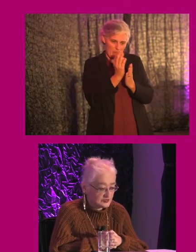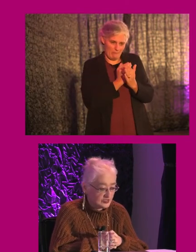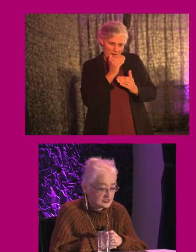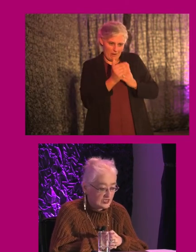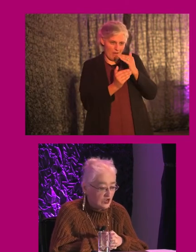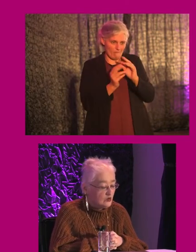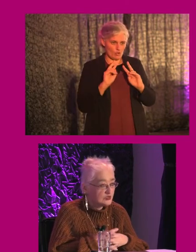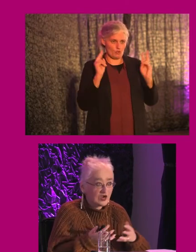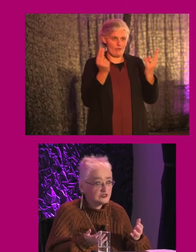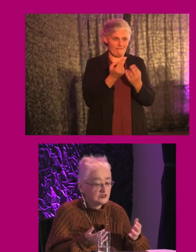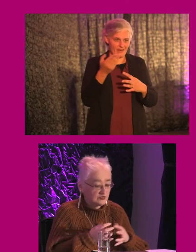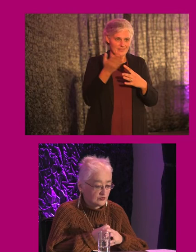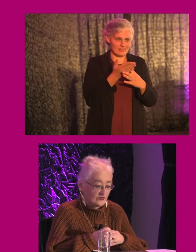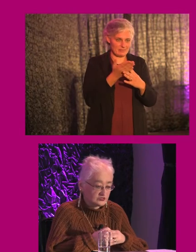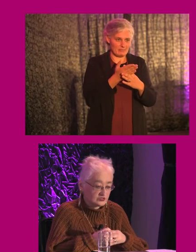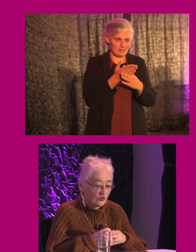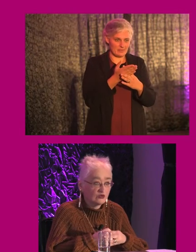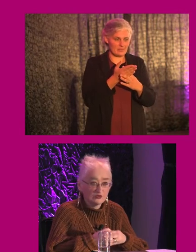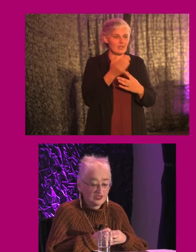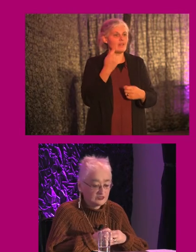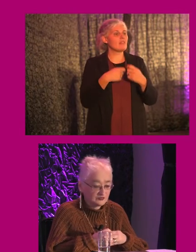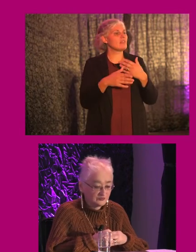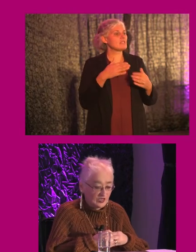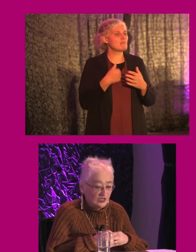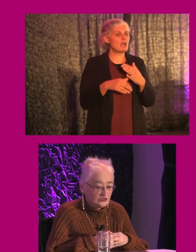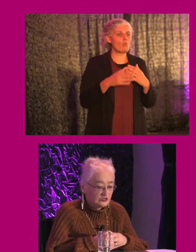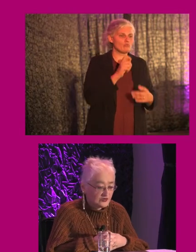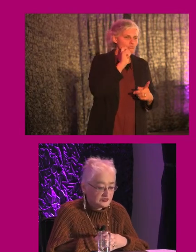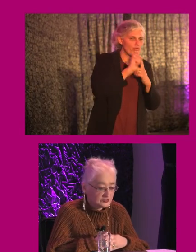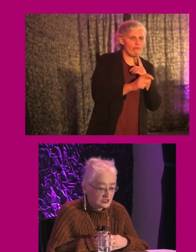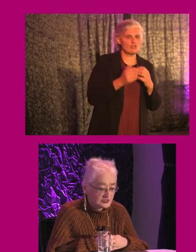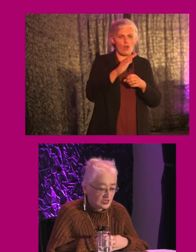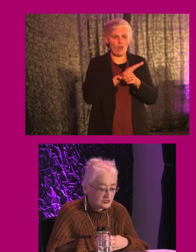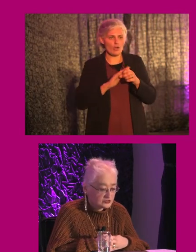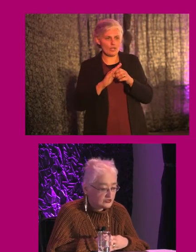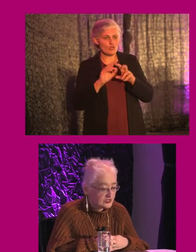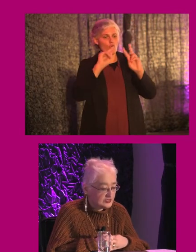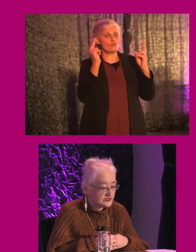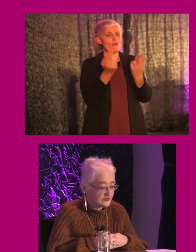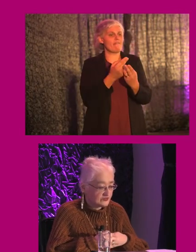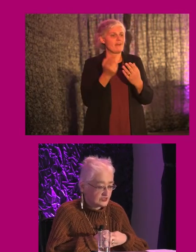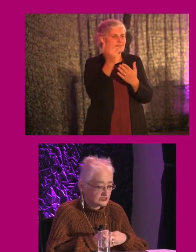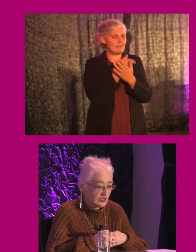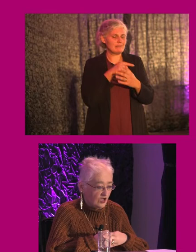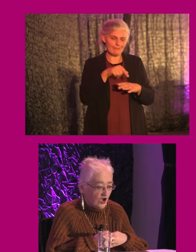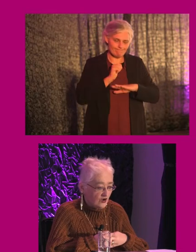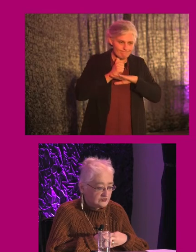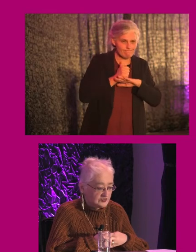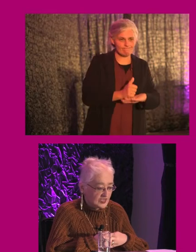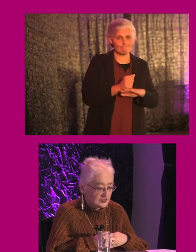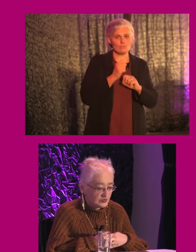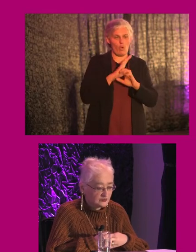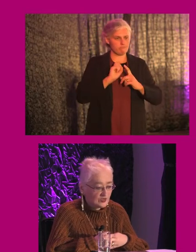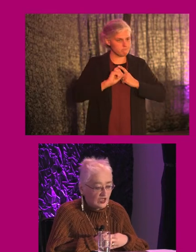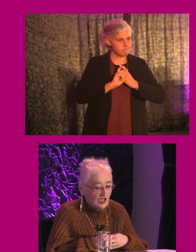accessibility, regardless of your profession or location. Universal design truly is the foundation of